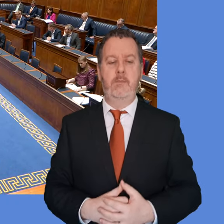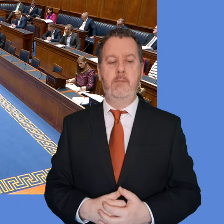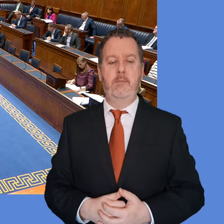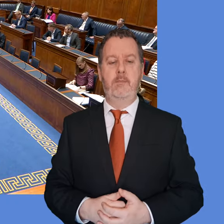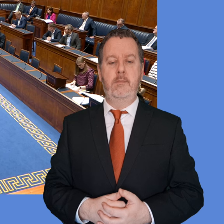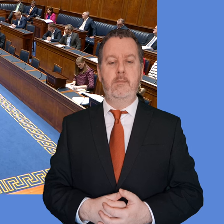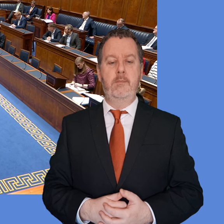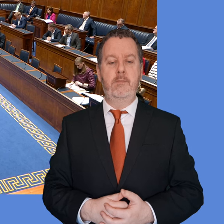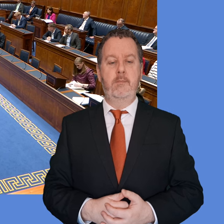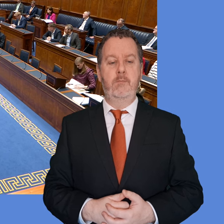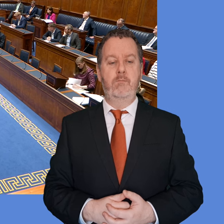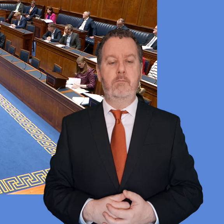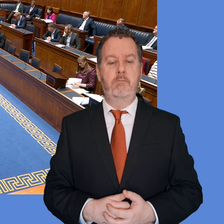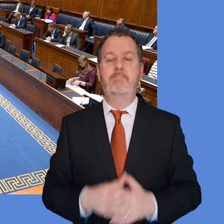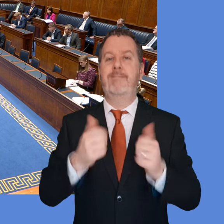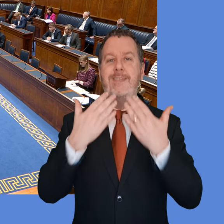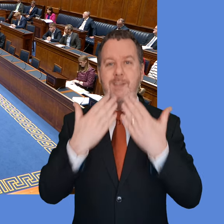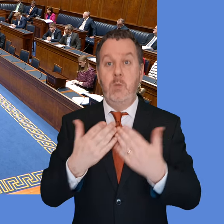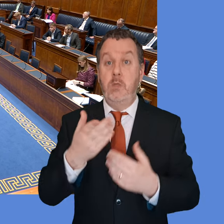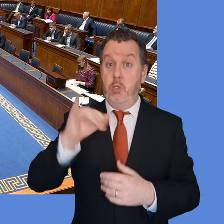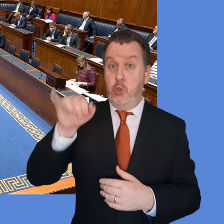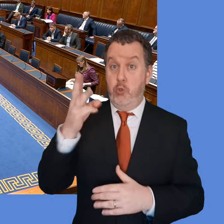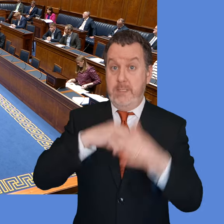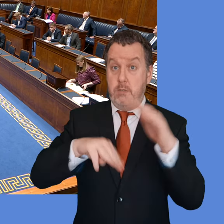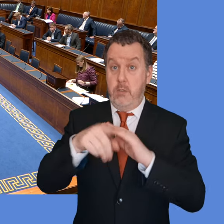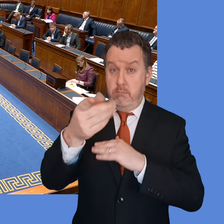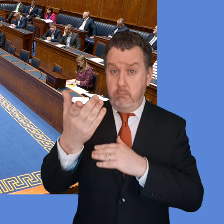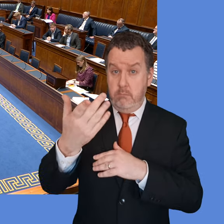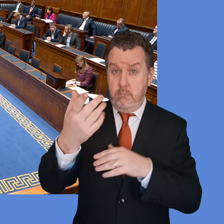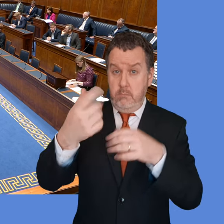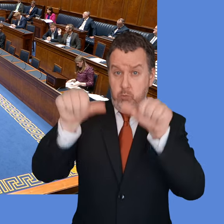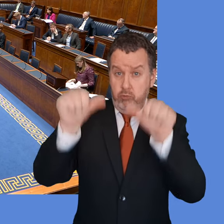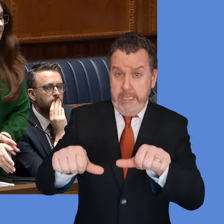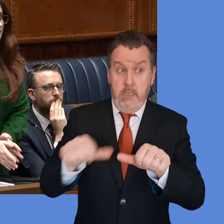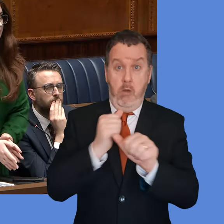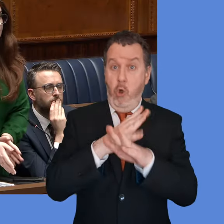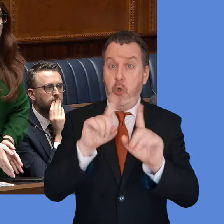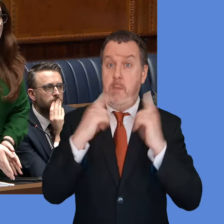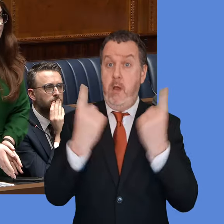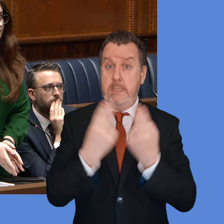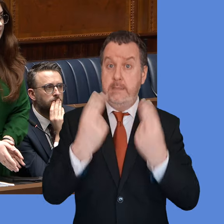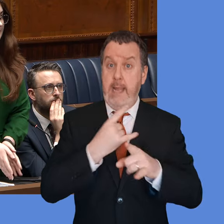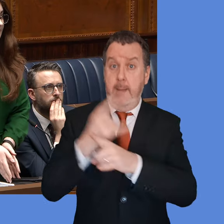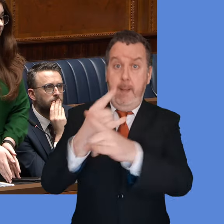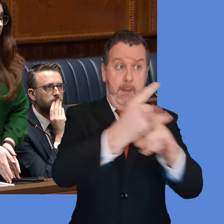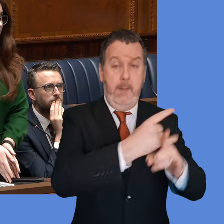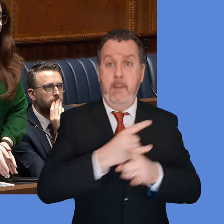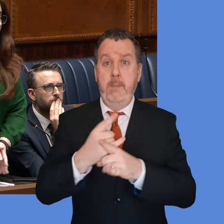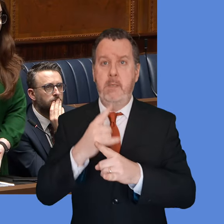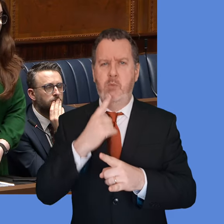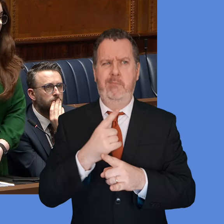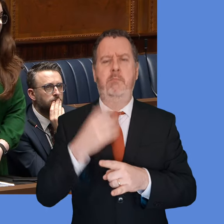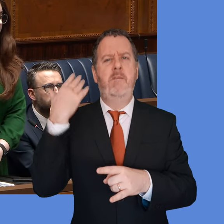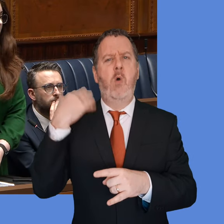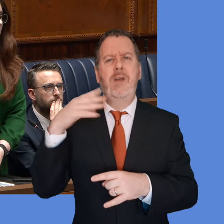minister agree with me that ending violence against women and girls will require buy-in from all departments and that it made absolutely no sense for the executive office